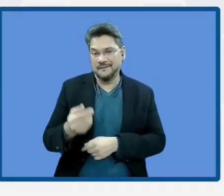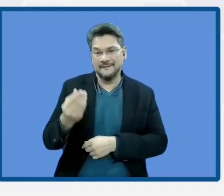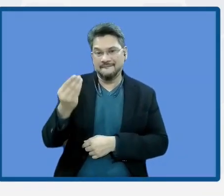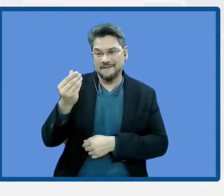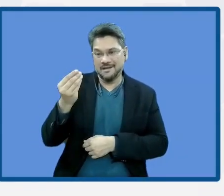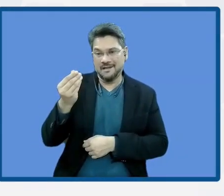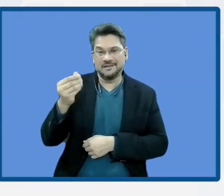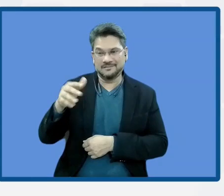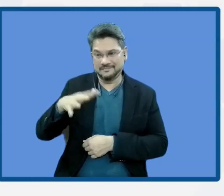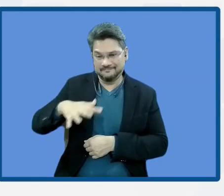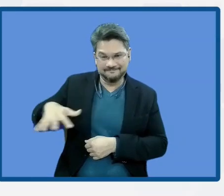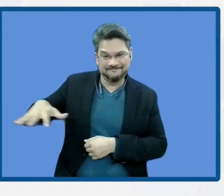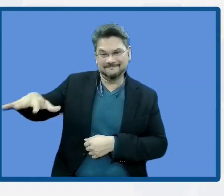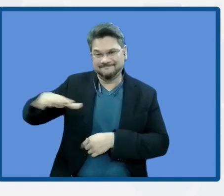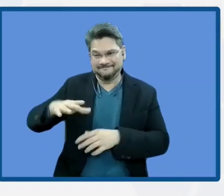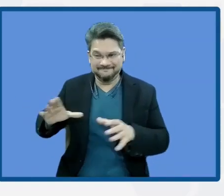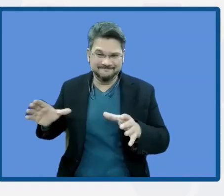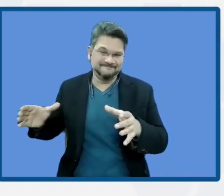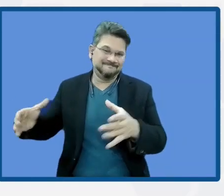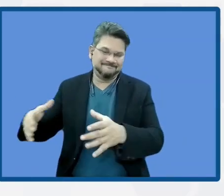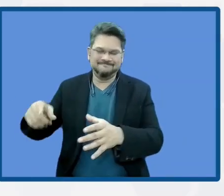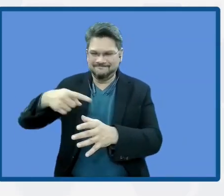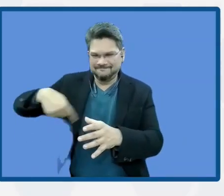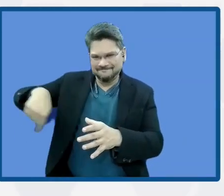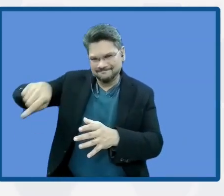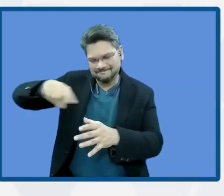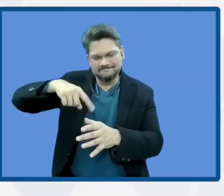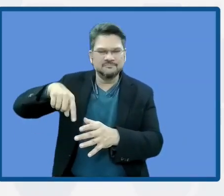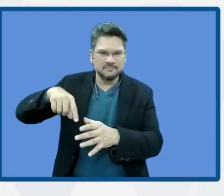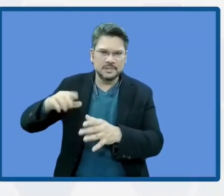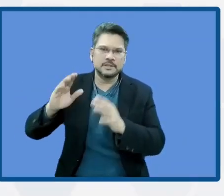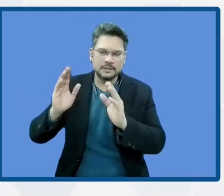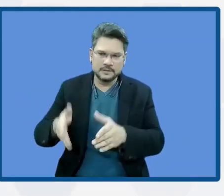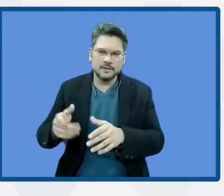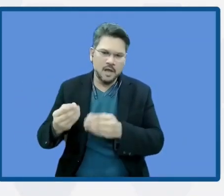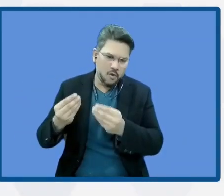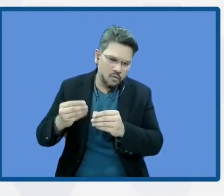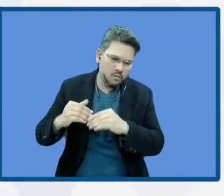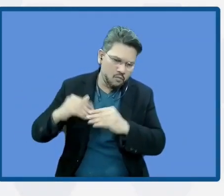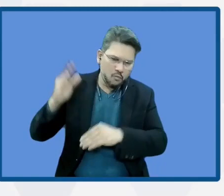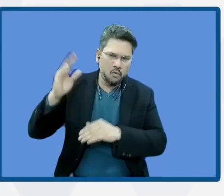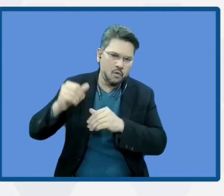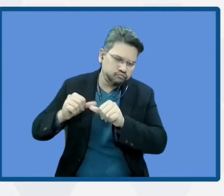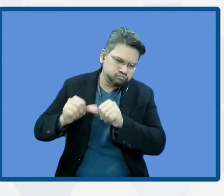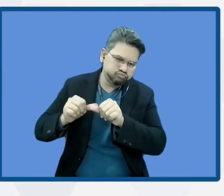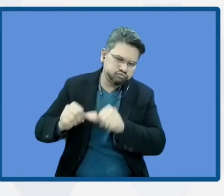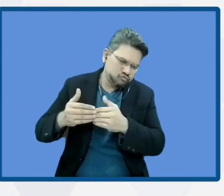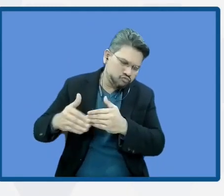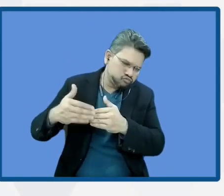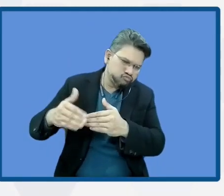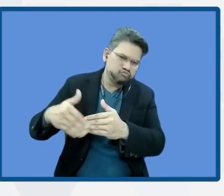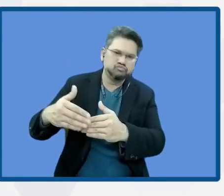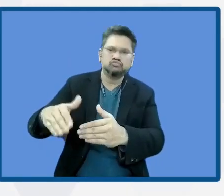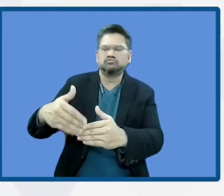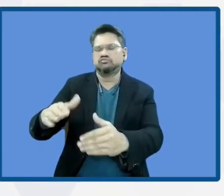tables and we have gone through a lot of exchange with the Environment Ministry.